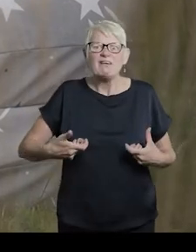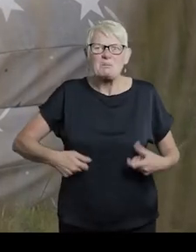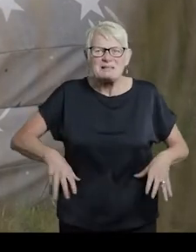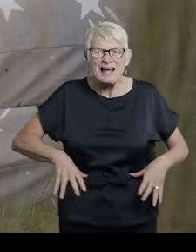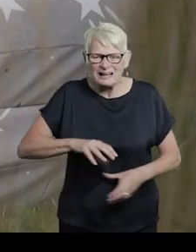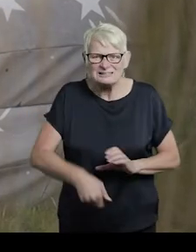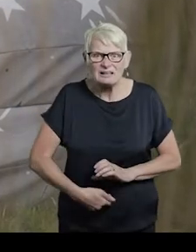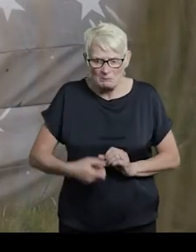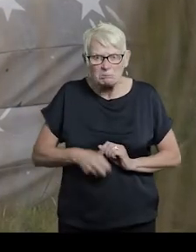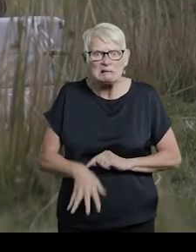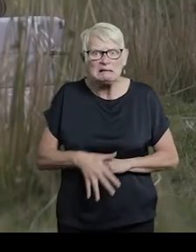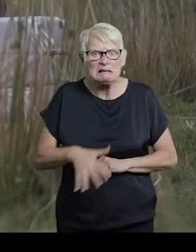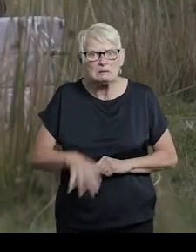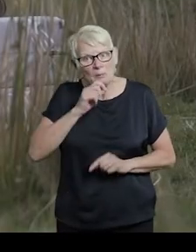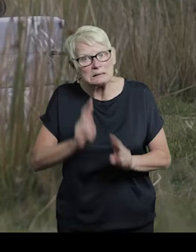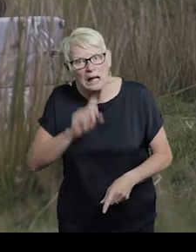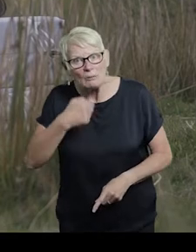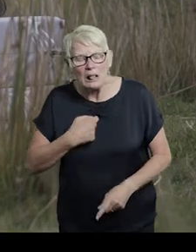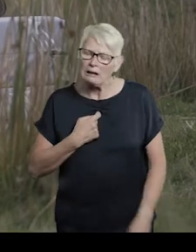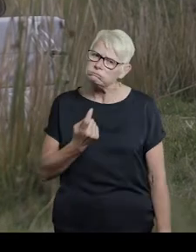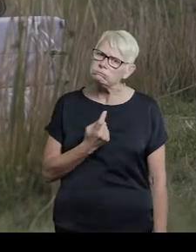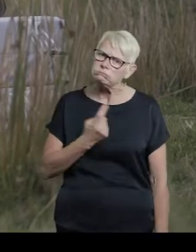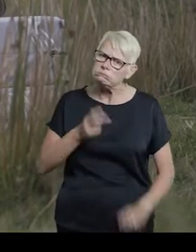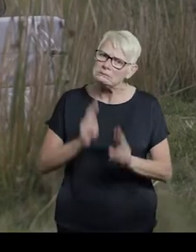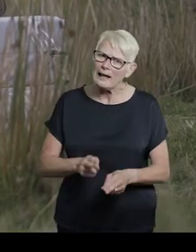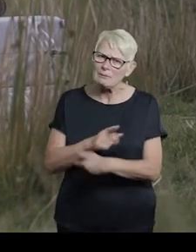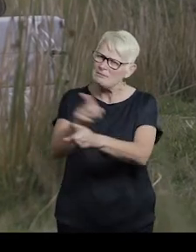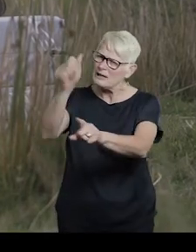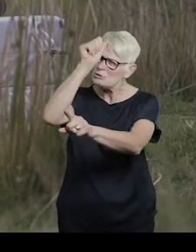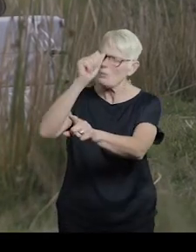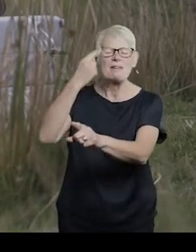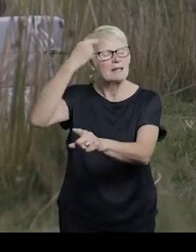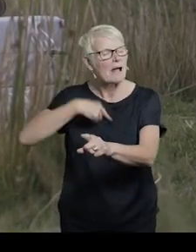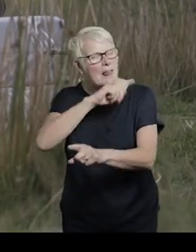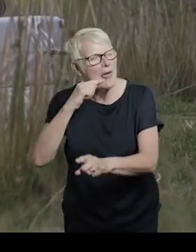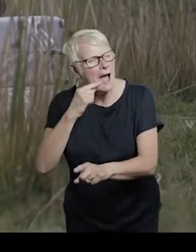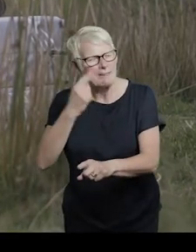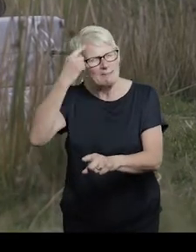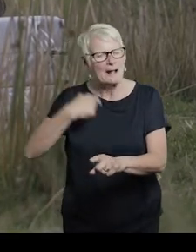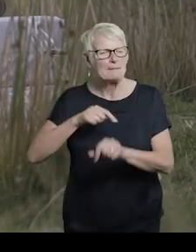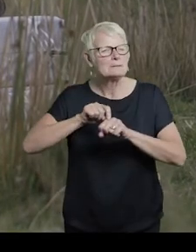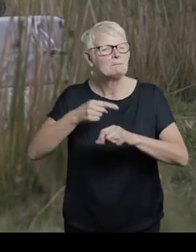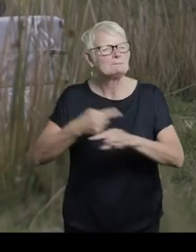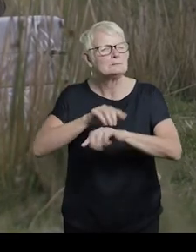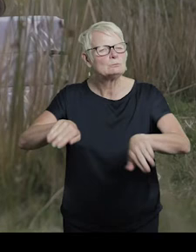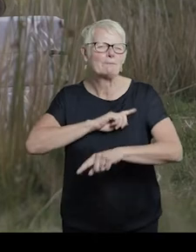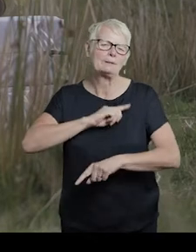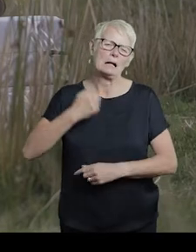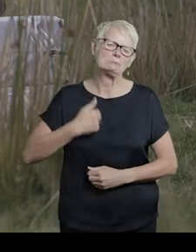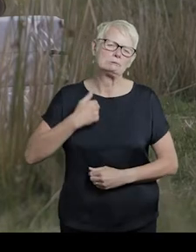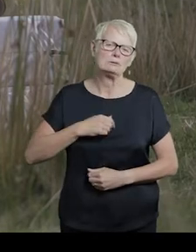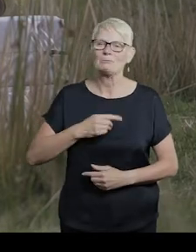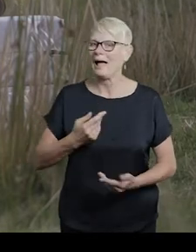to stuff that in my knickers. And will I die when I bleed so much. So close to death. But at least they know. They think I lie. And say that I have missed